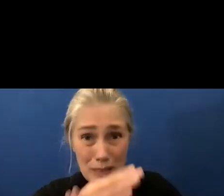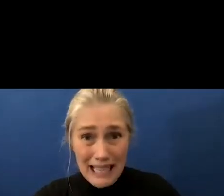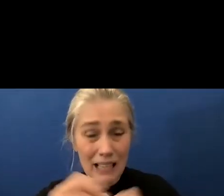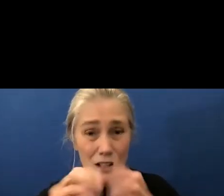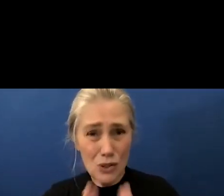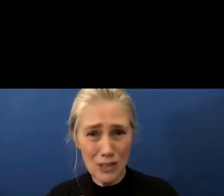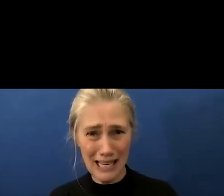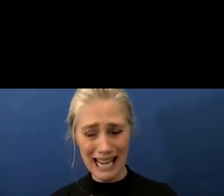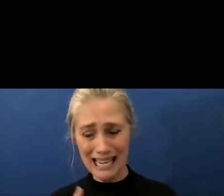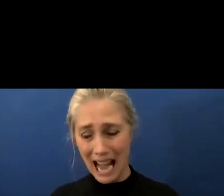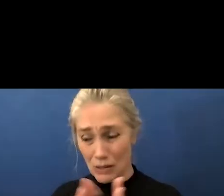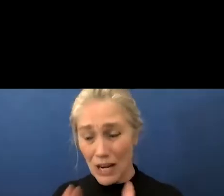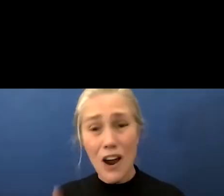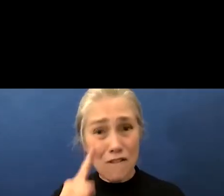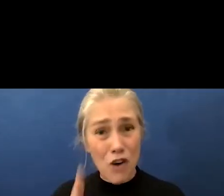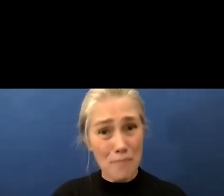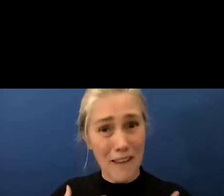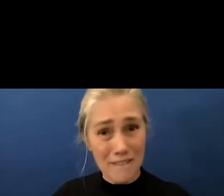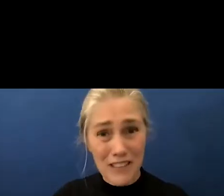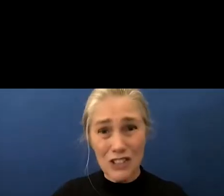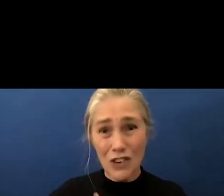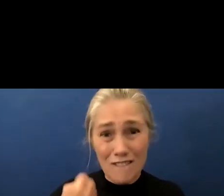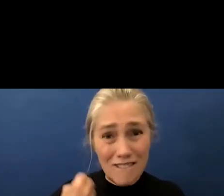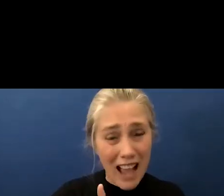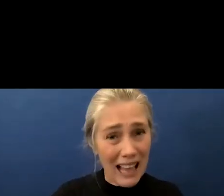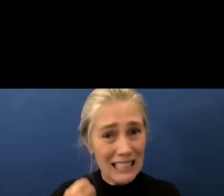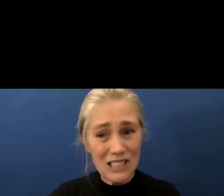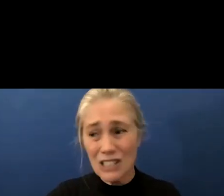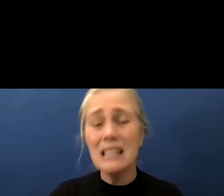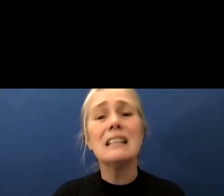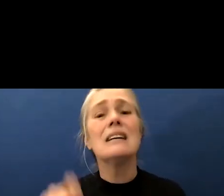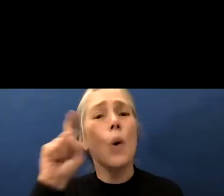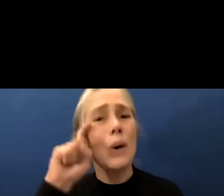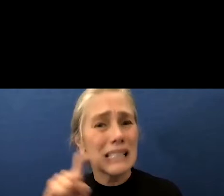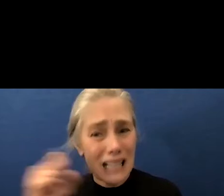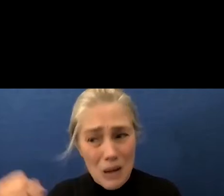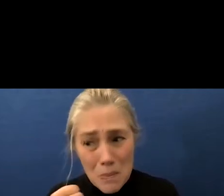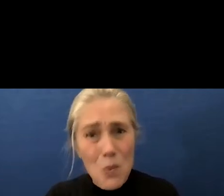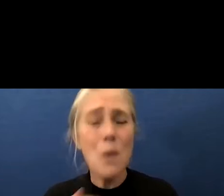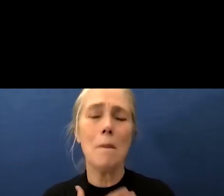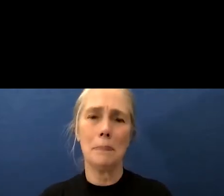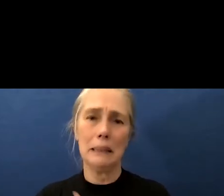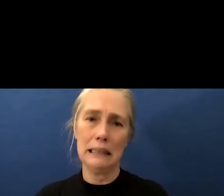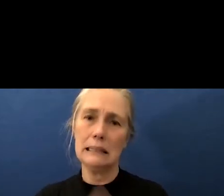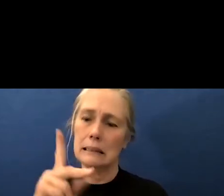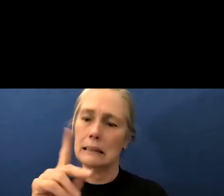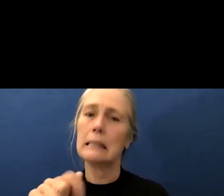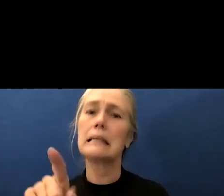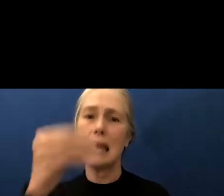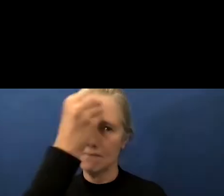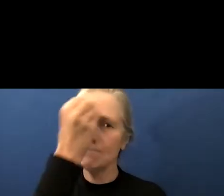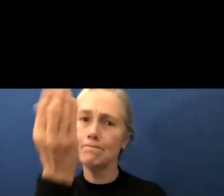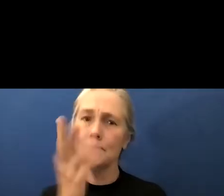in our district from physical violence or sex abuse kate can you please respond to this thank you i